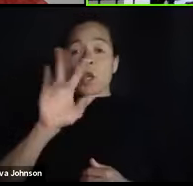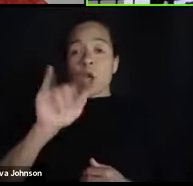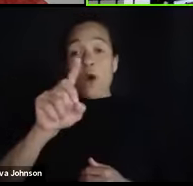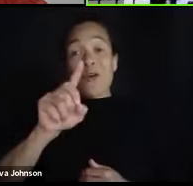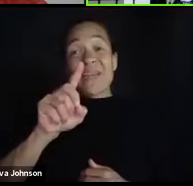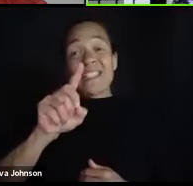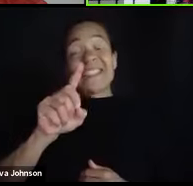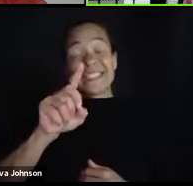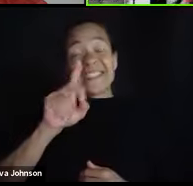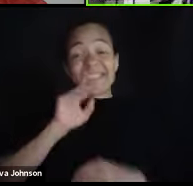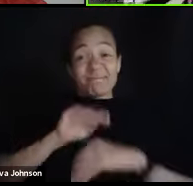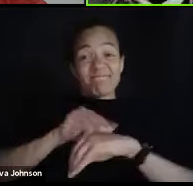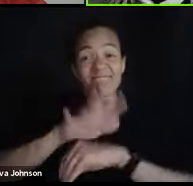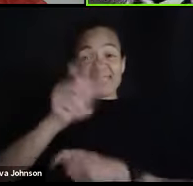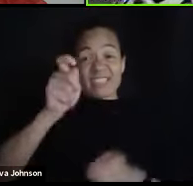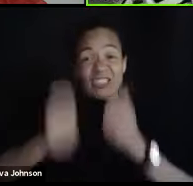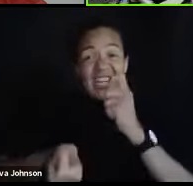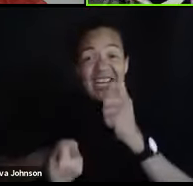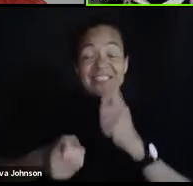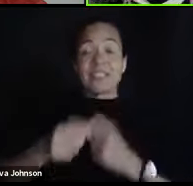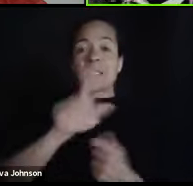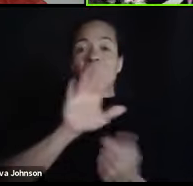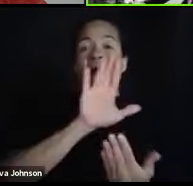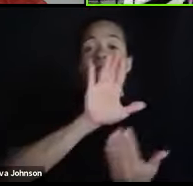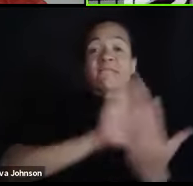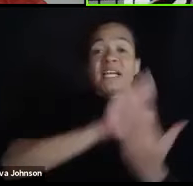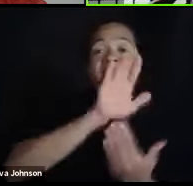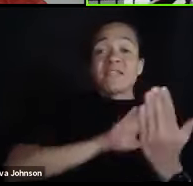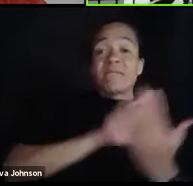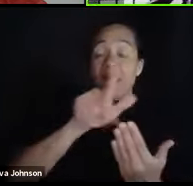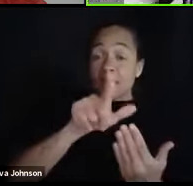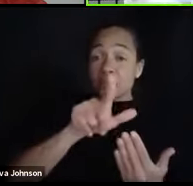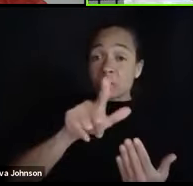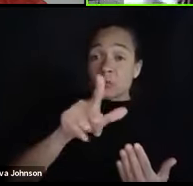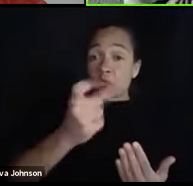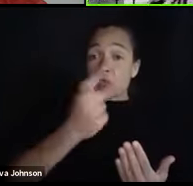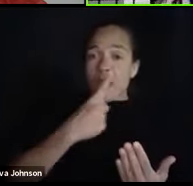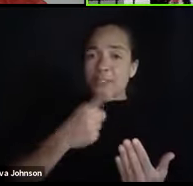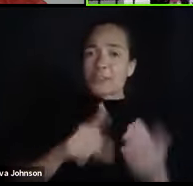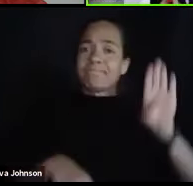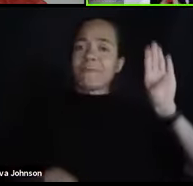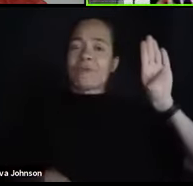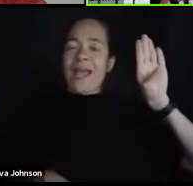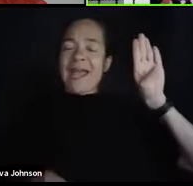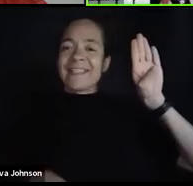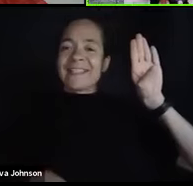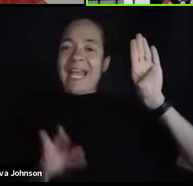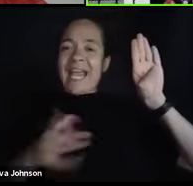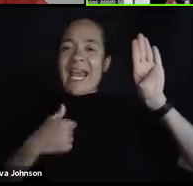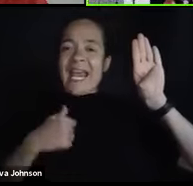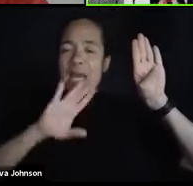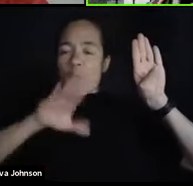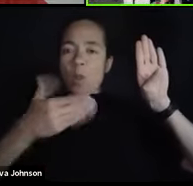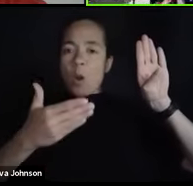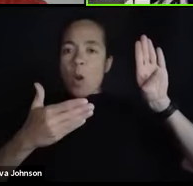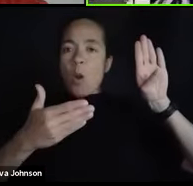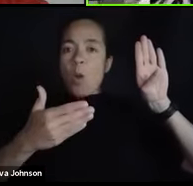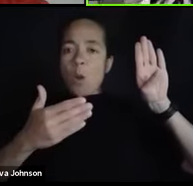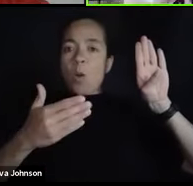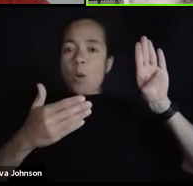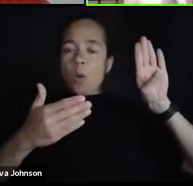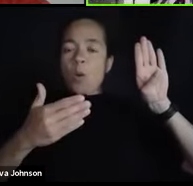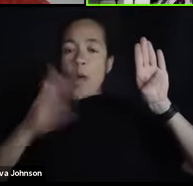In a face-to-face class, if you have a question, you can raise your hand, and I can direct the whole lecture around